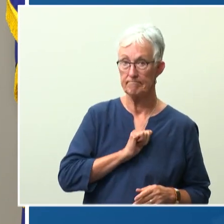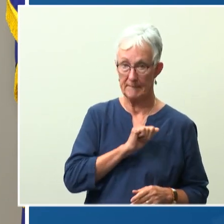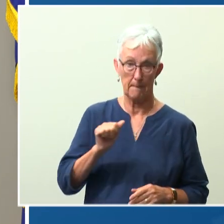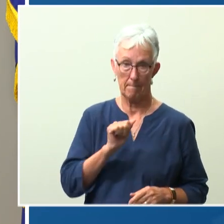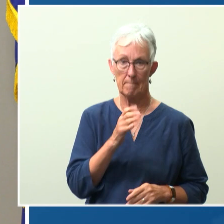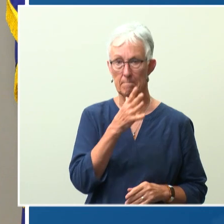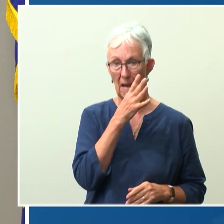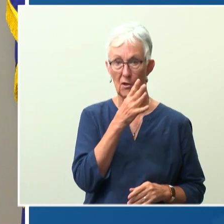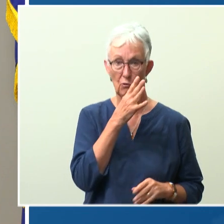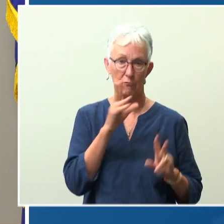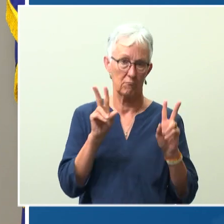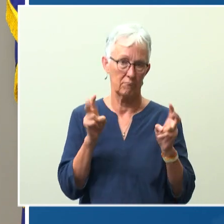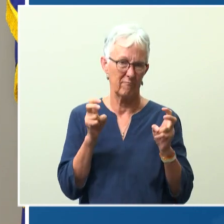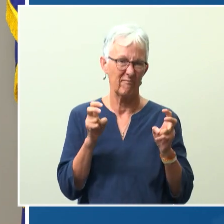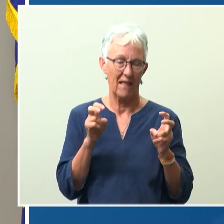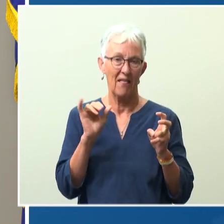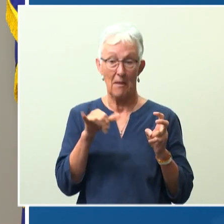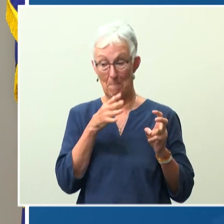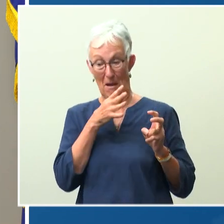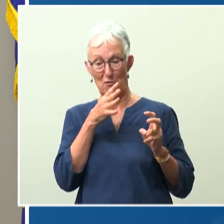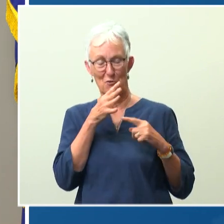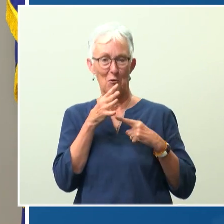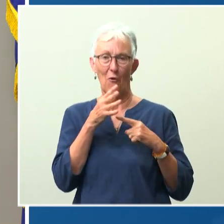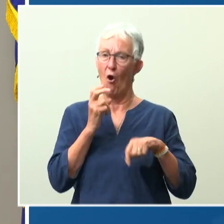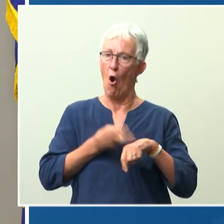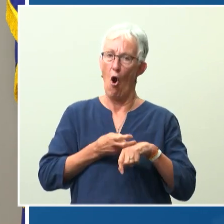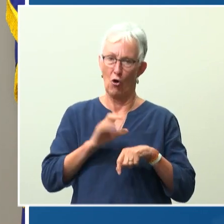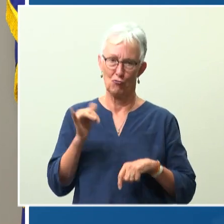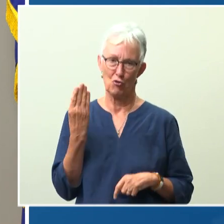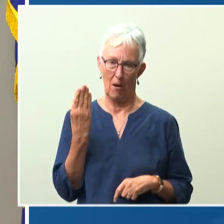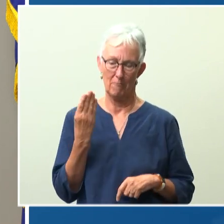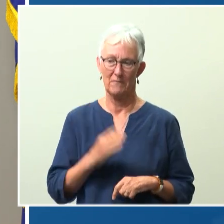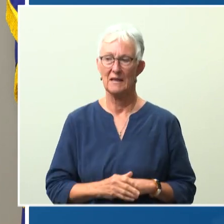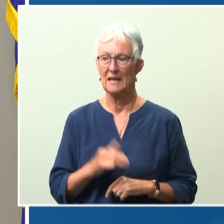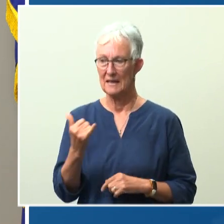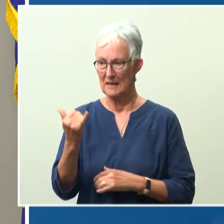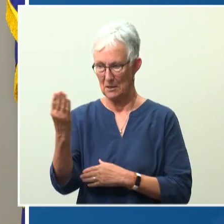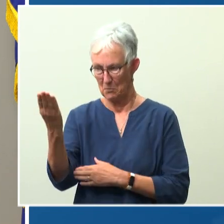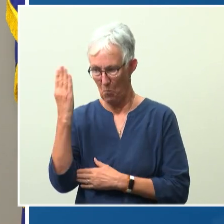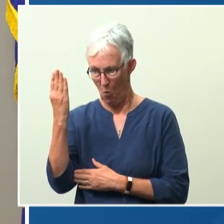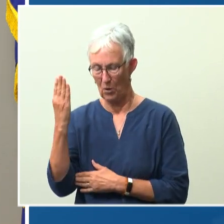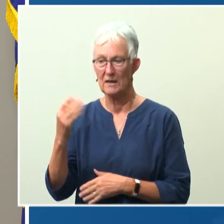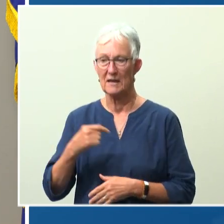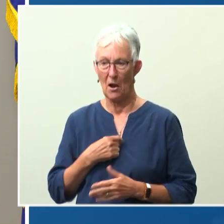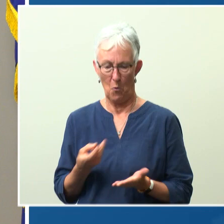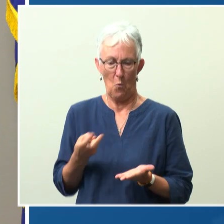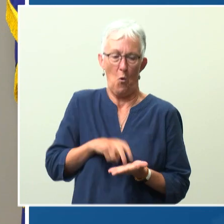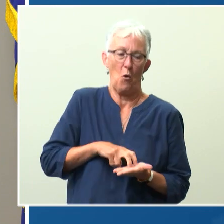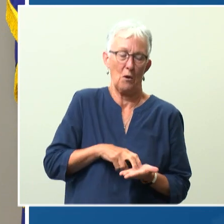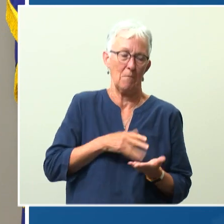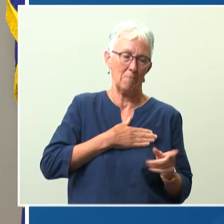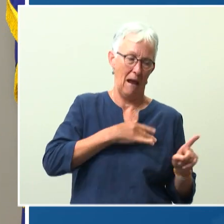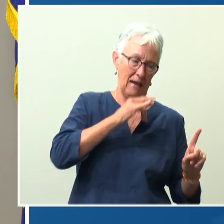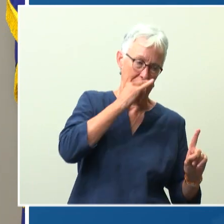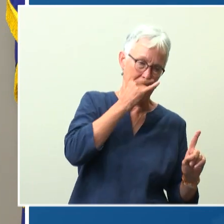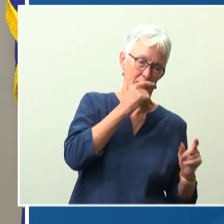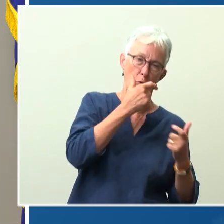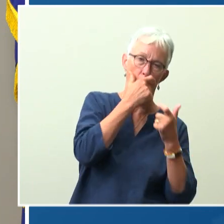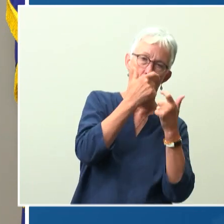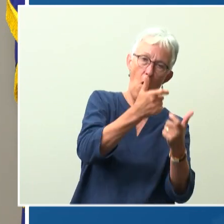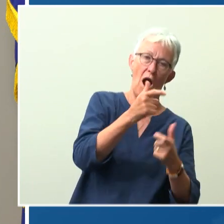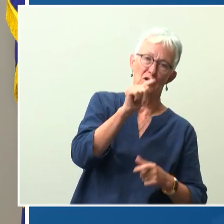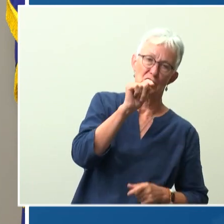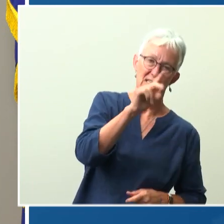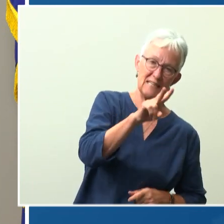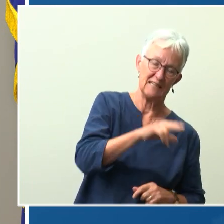job of all. This morning, I woke up to find my early riser reading Harry Potter on the couch. My every side of the bed